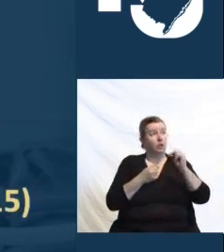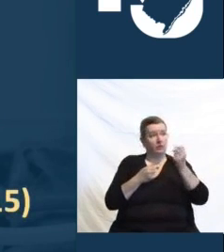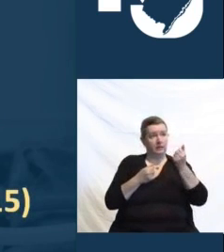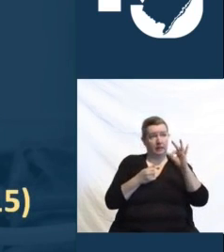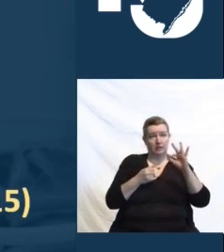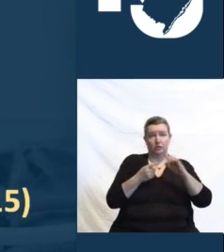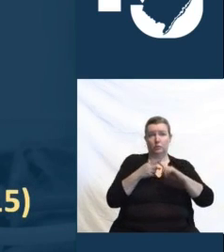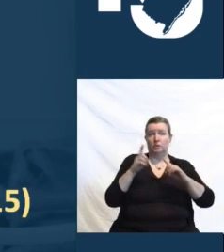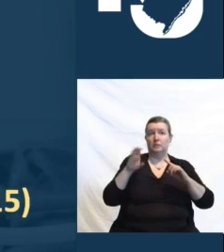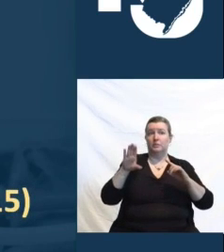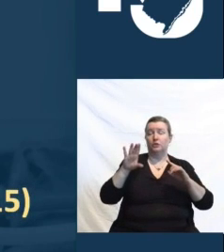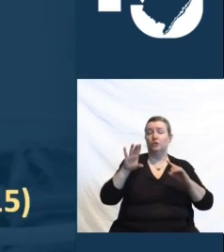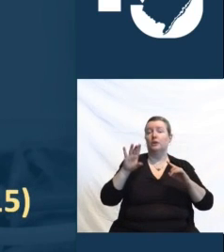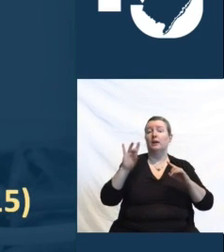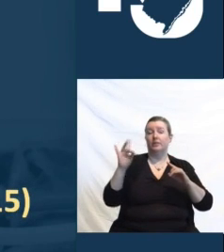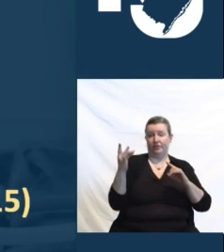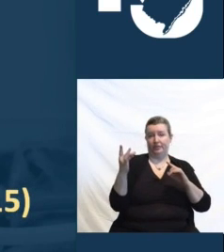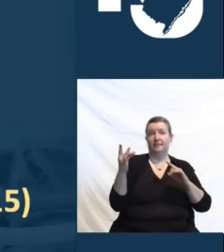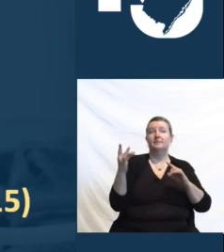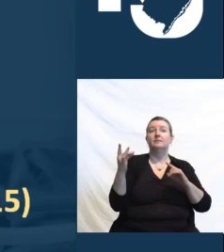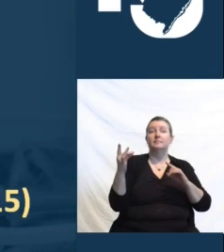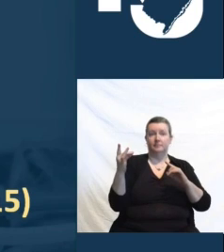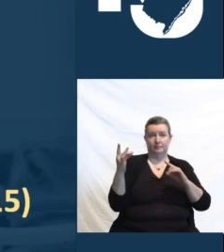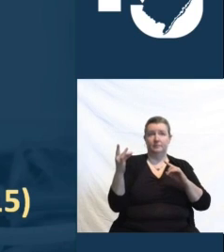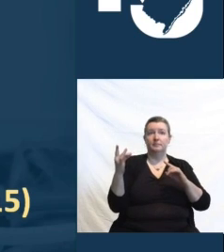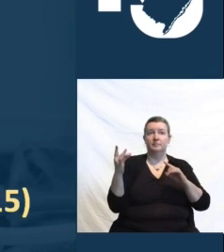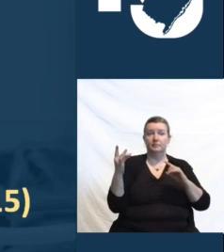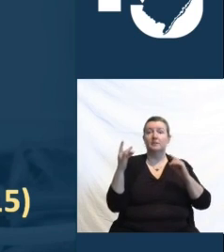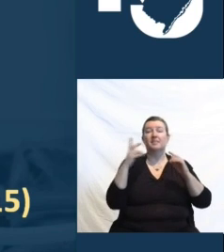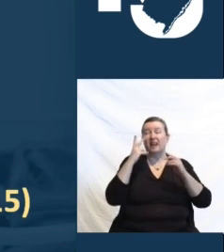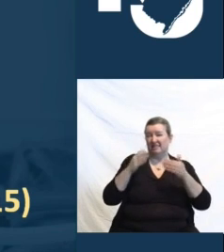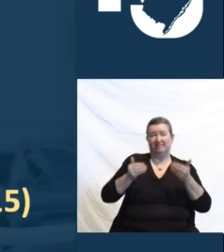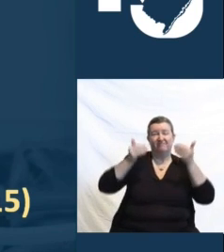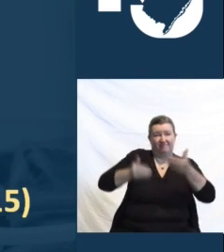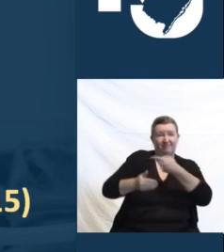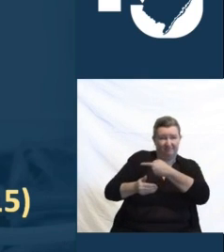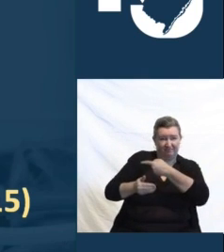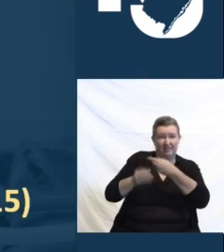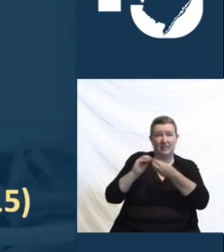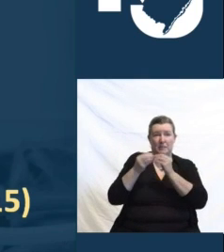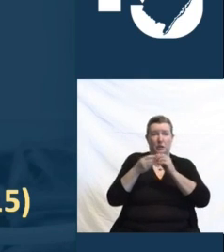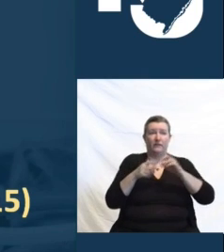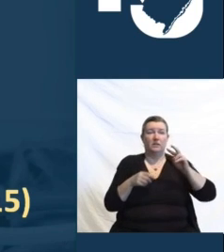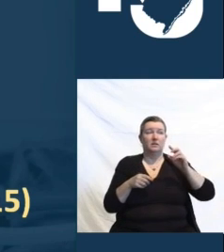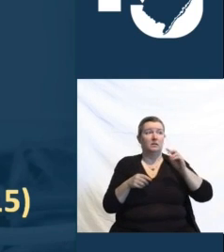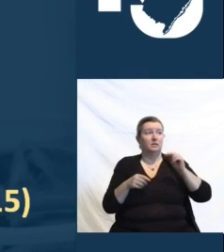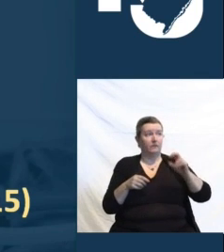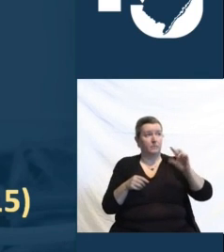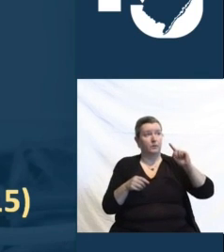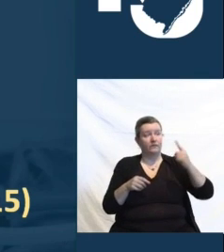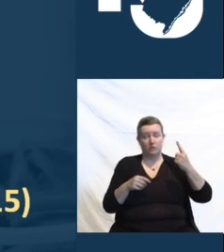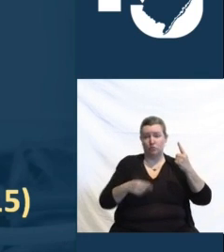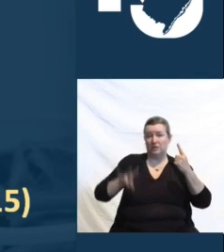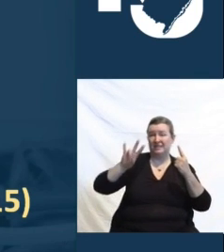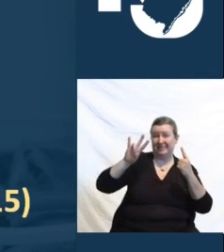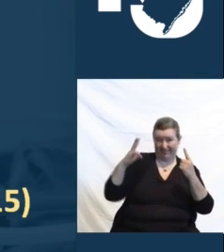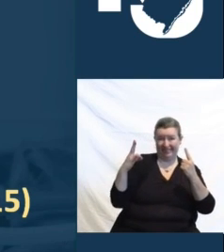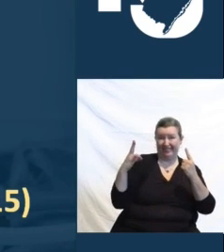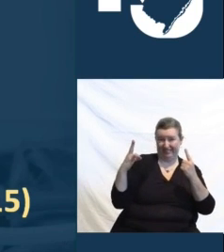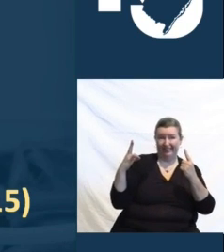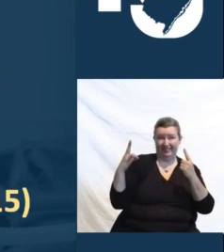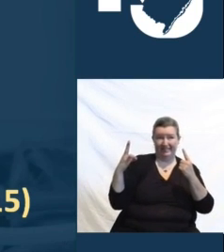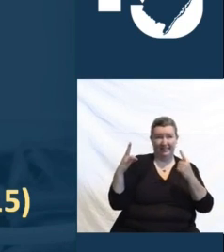we flip, this is the weekly preliminary numbers from November 1 through November 7th. The vaccines continue